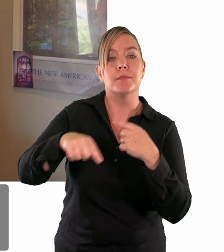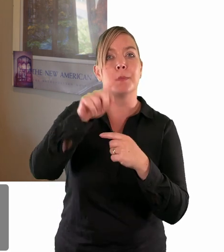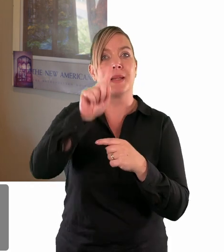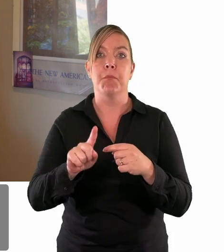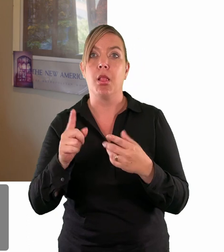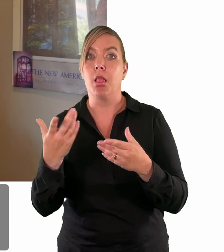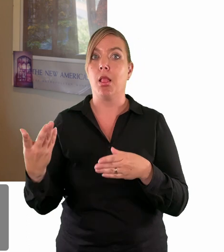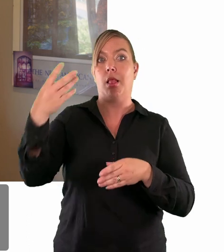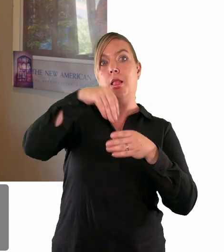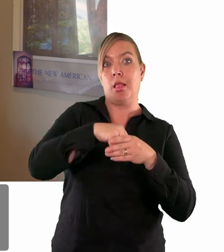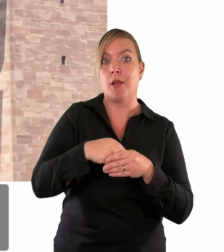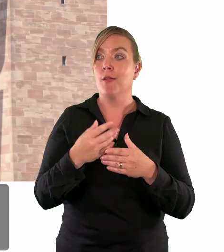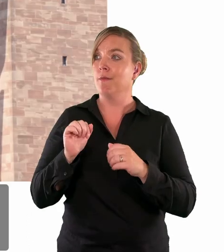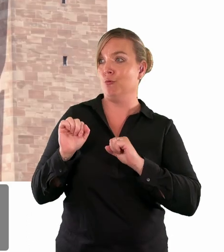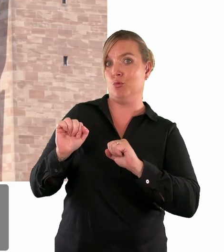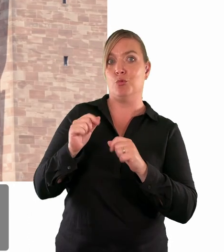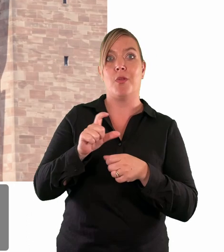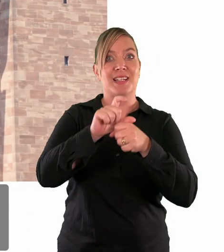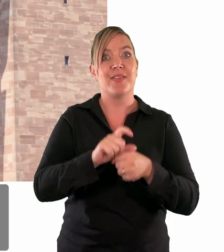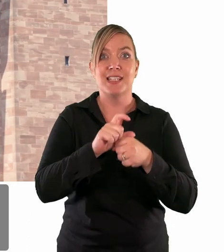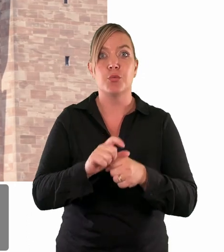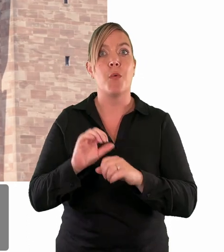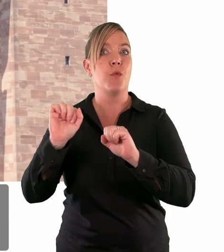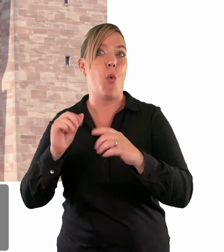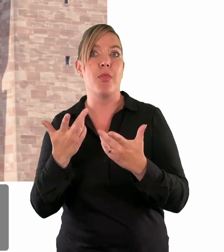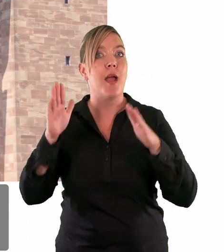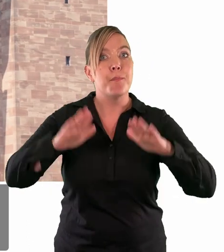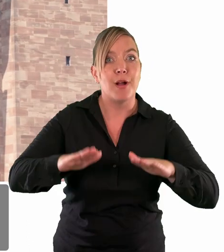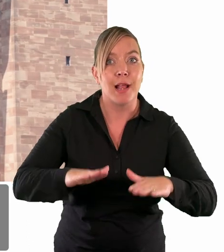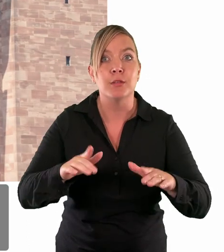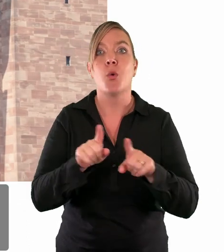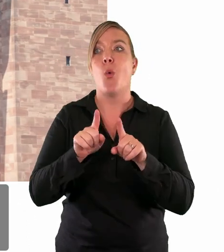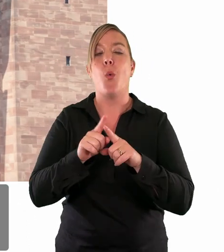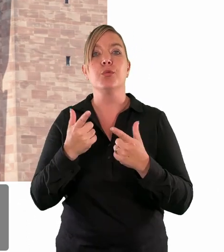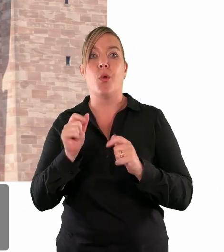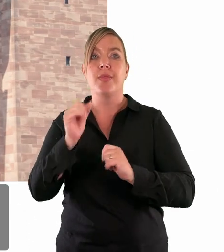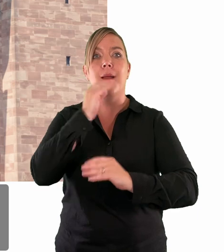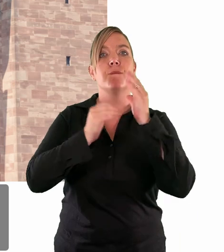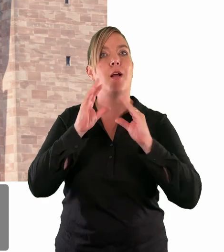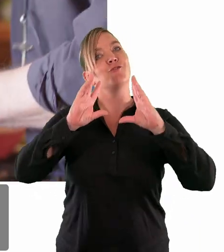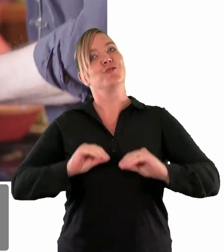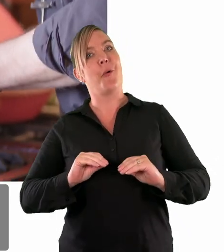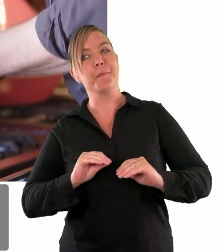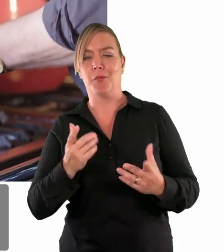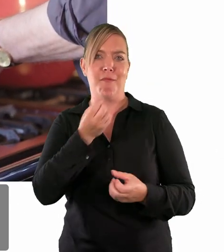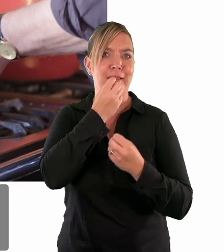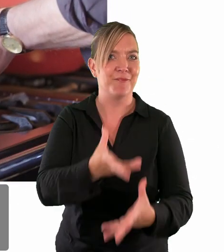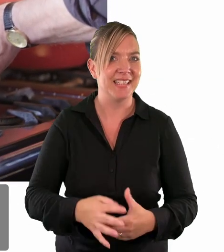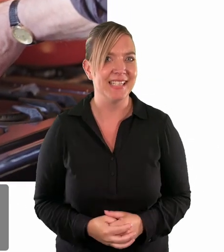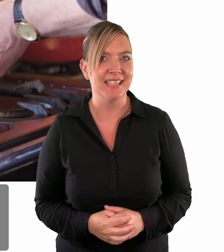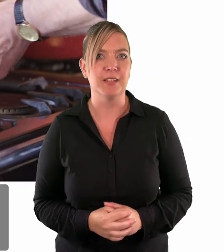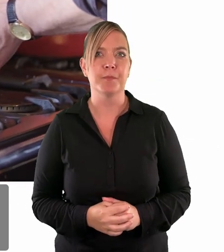um for their prayers and then to break their fast which was such a lovely thing to do so as a cathedral um